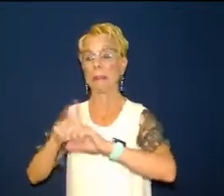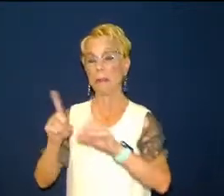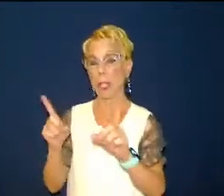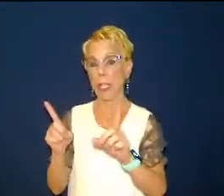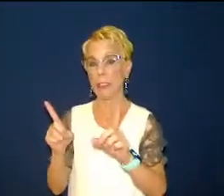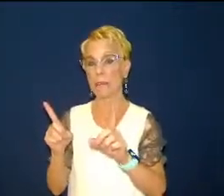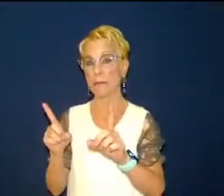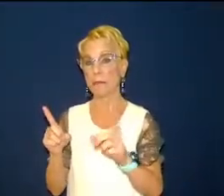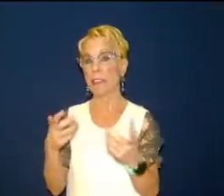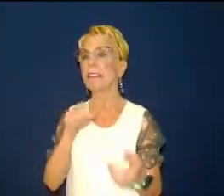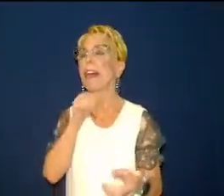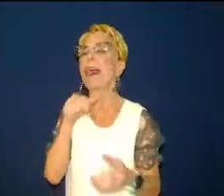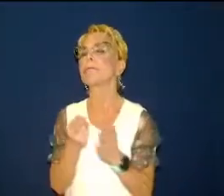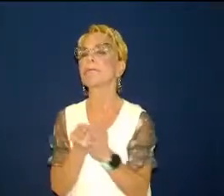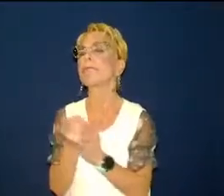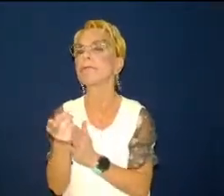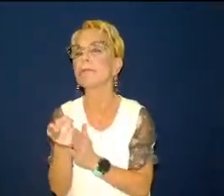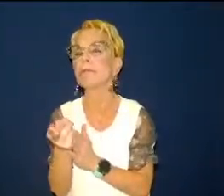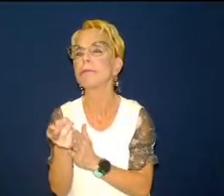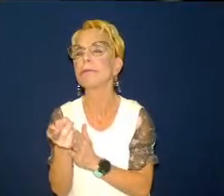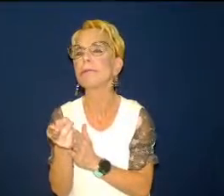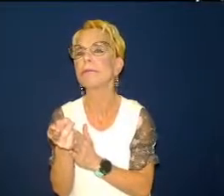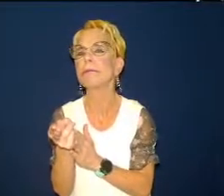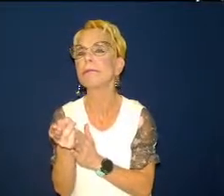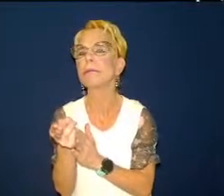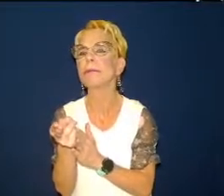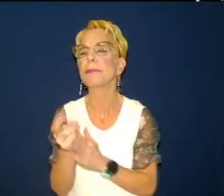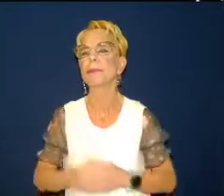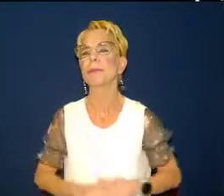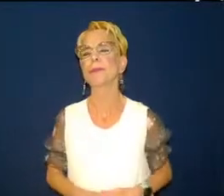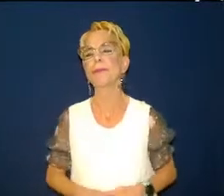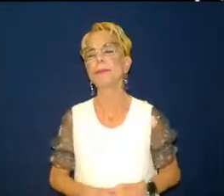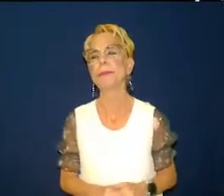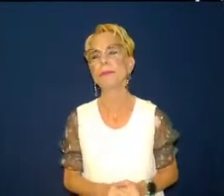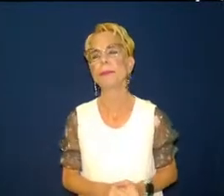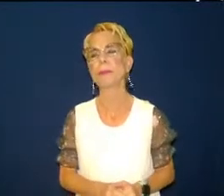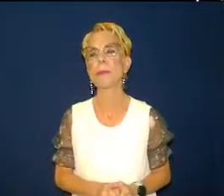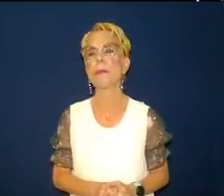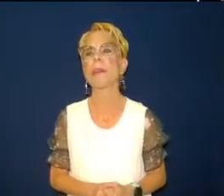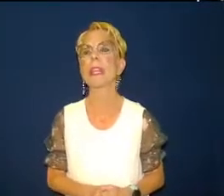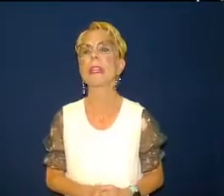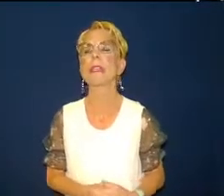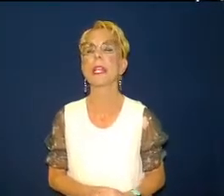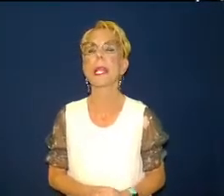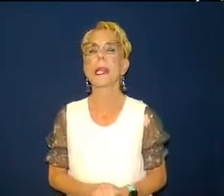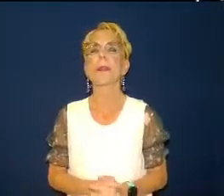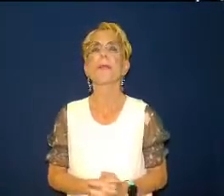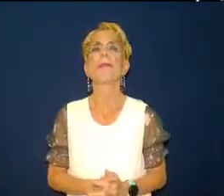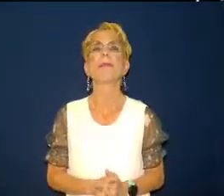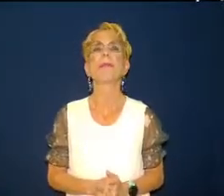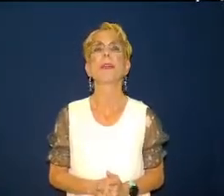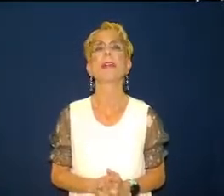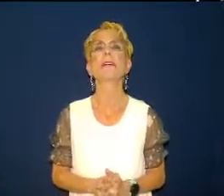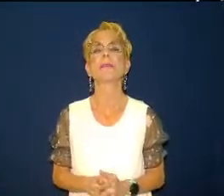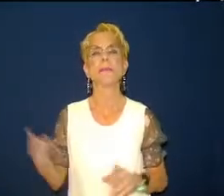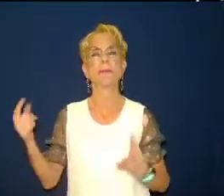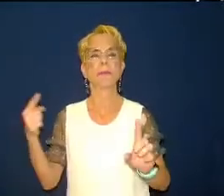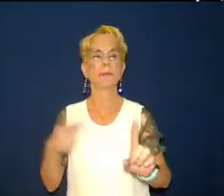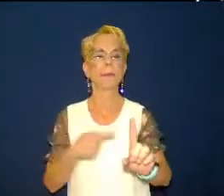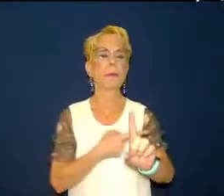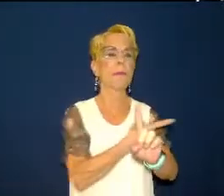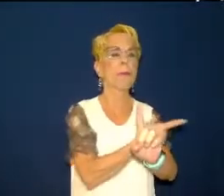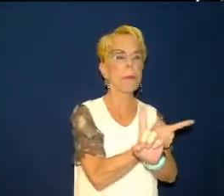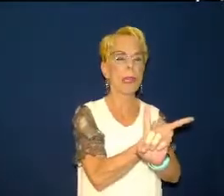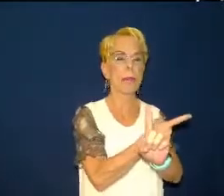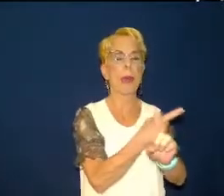about the former football coach for the alabama crimson tide bear bryant anybody ever heard of bear bryant all right if you've heard of bear bryant by the